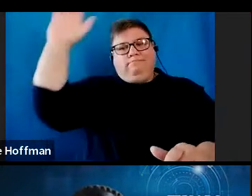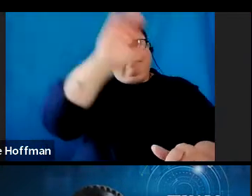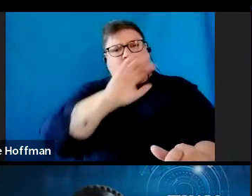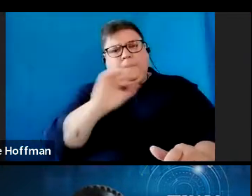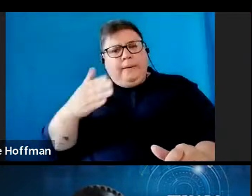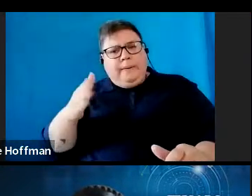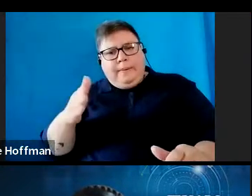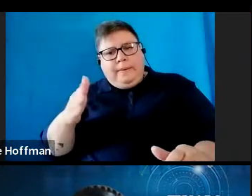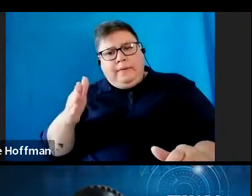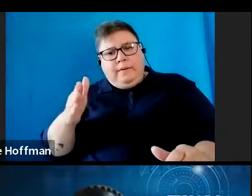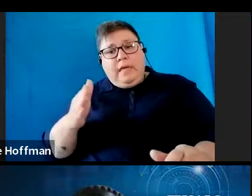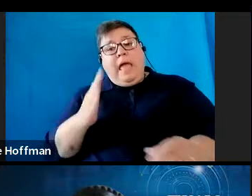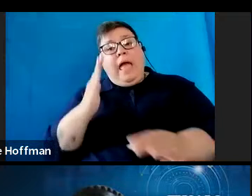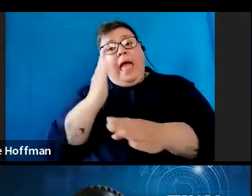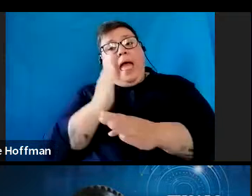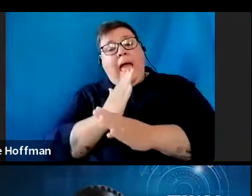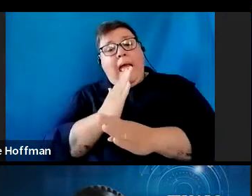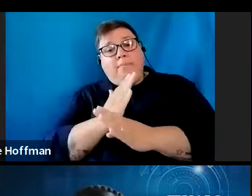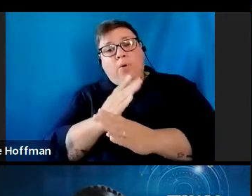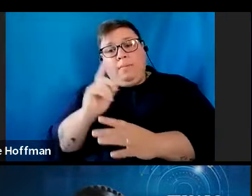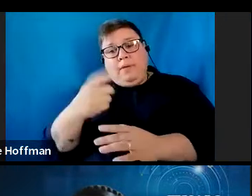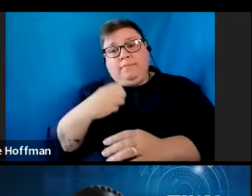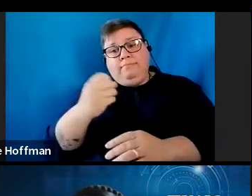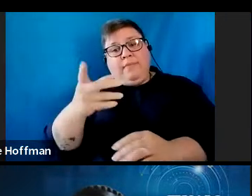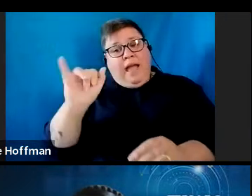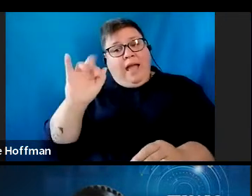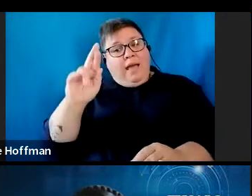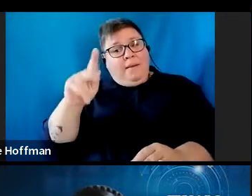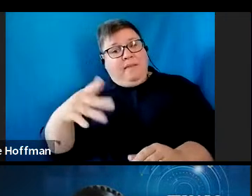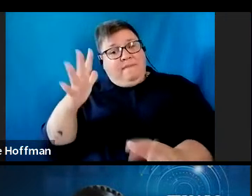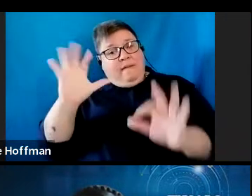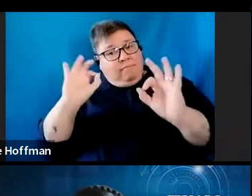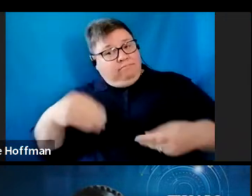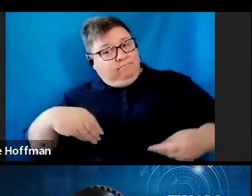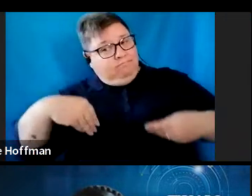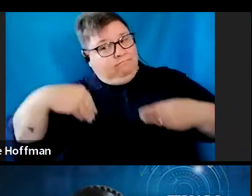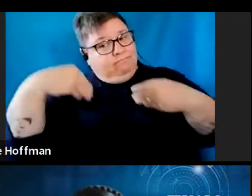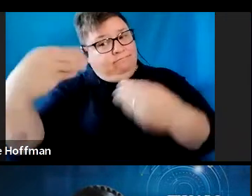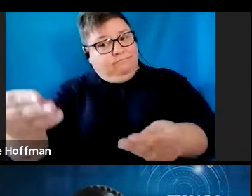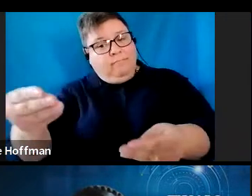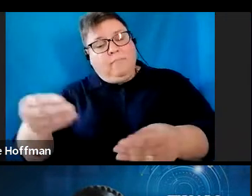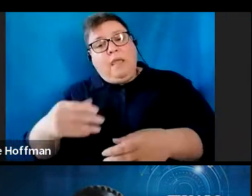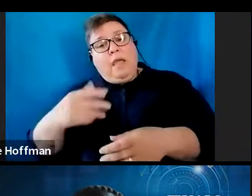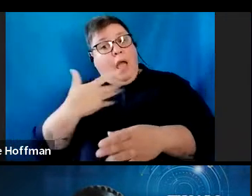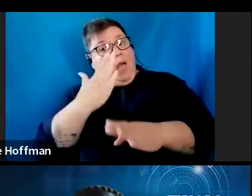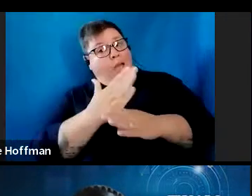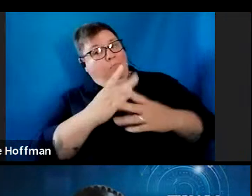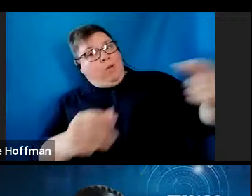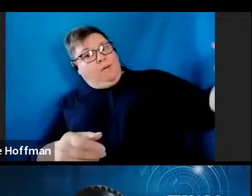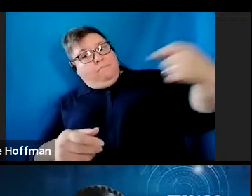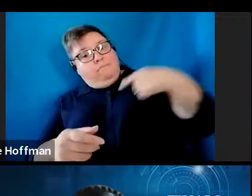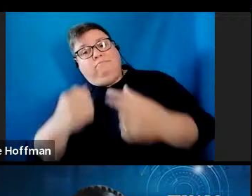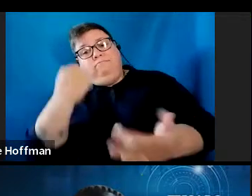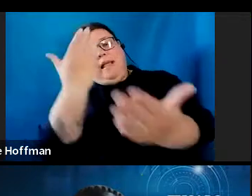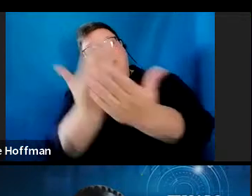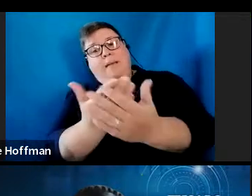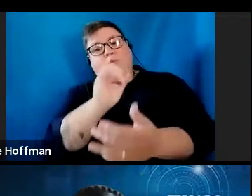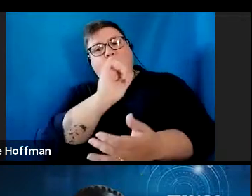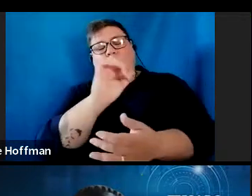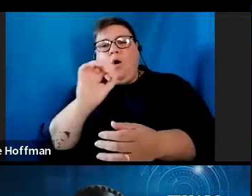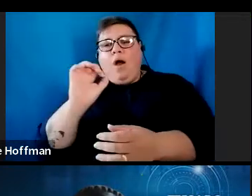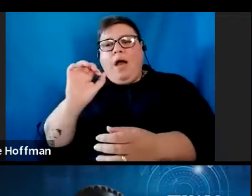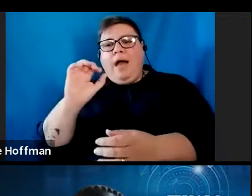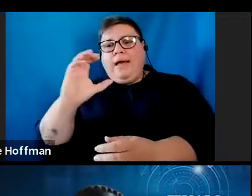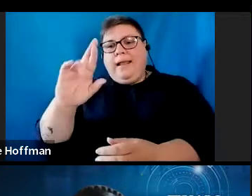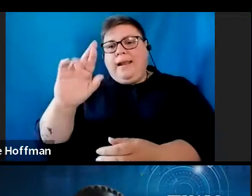for the employer to issue the IRP5 tax certificate accurately, in order for the employee to claim the foreign tax credit on the foreign